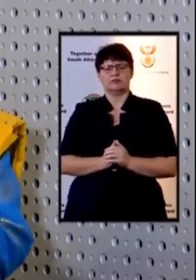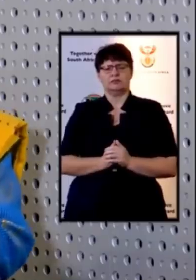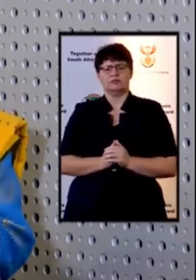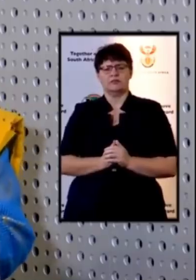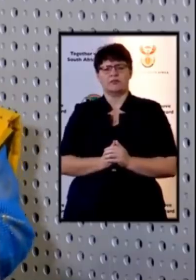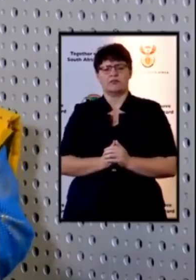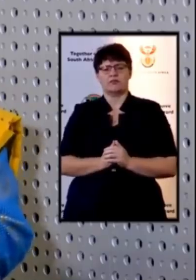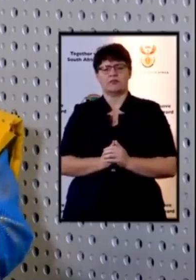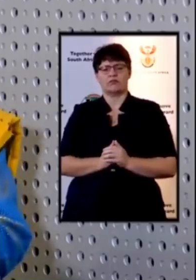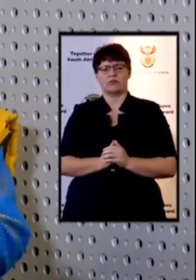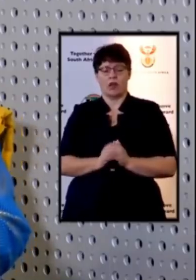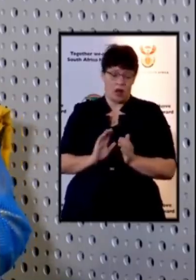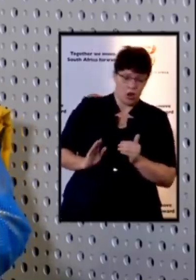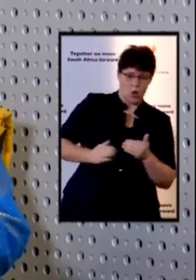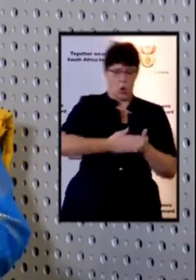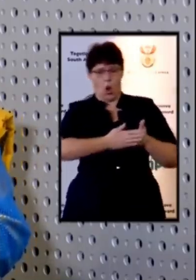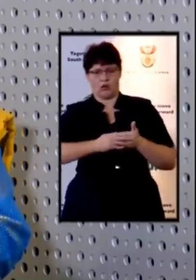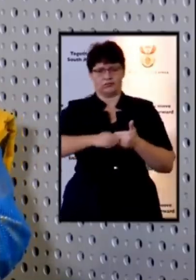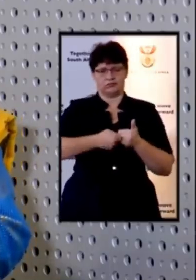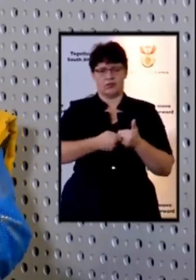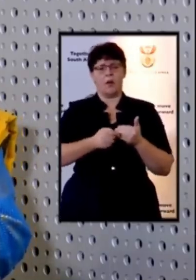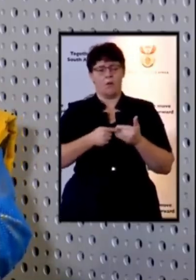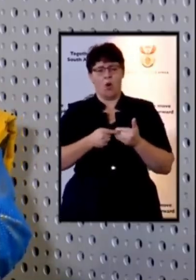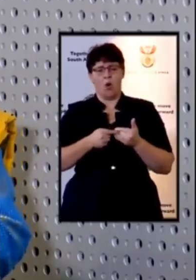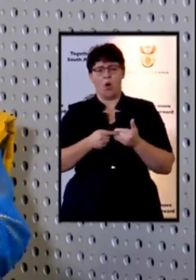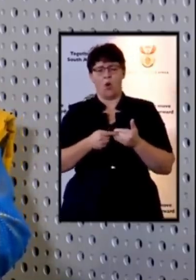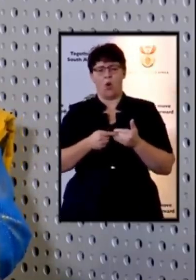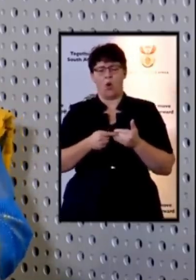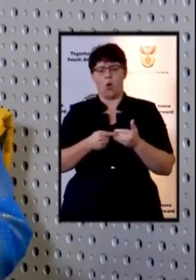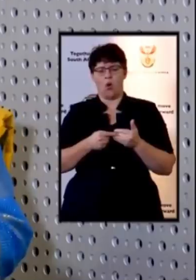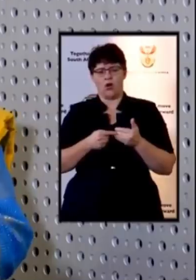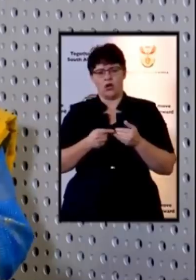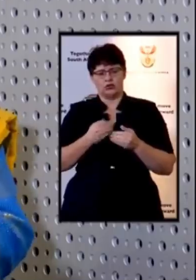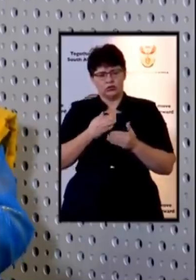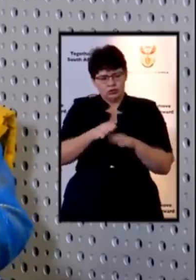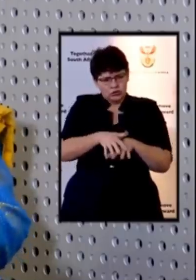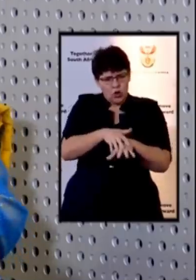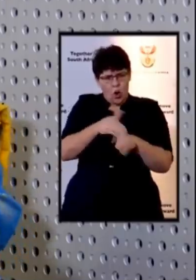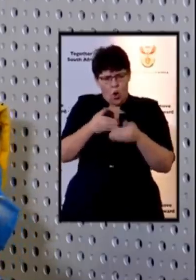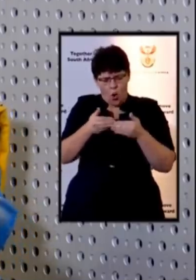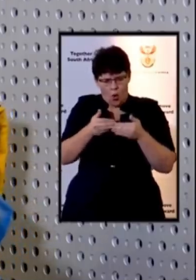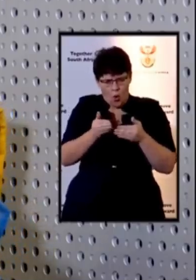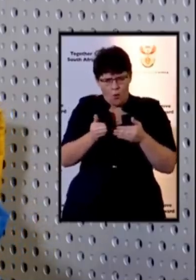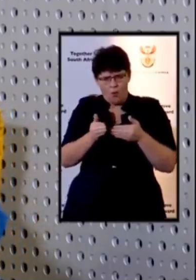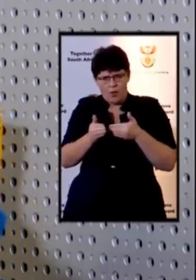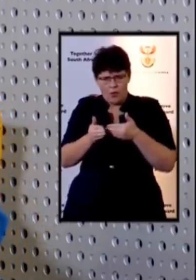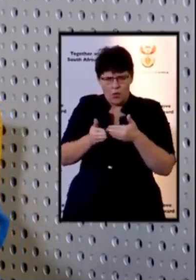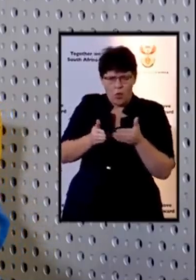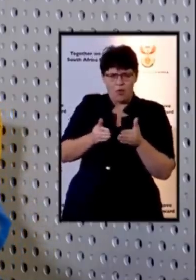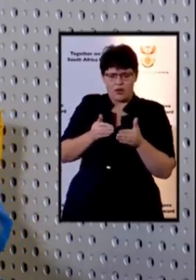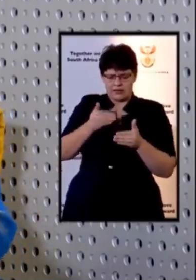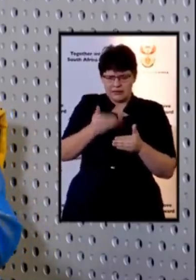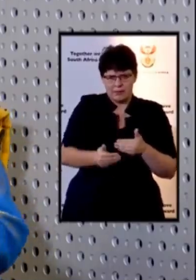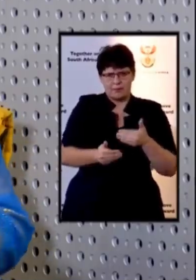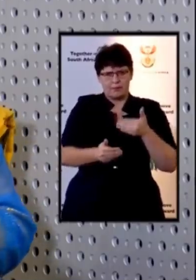opening up or easing the lockdown in an orderly incremental manner